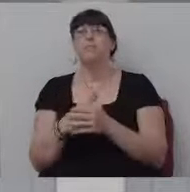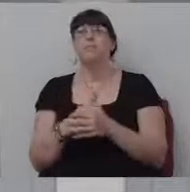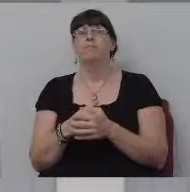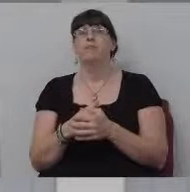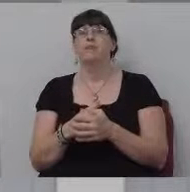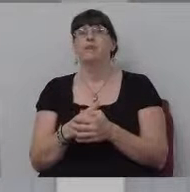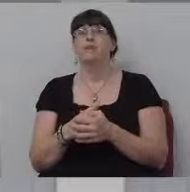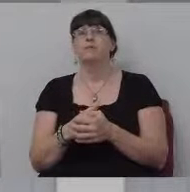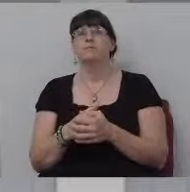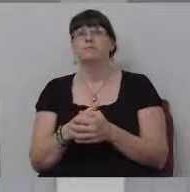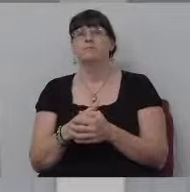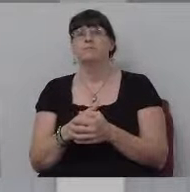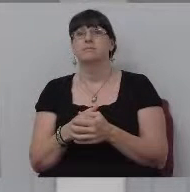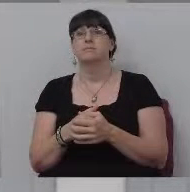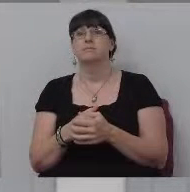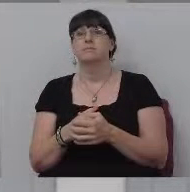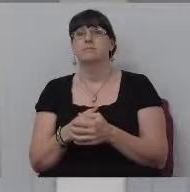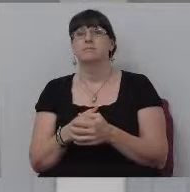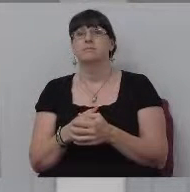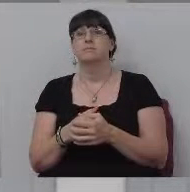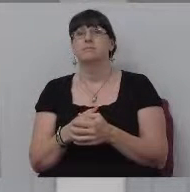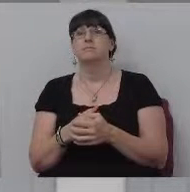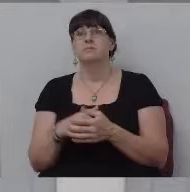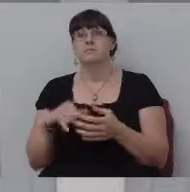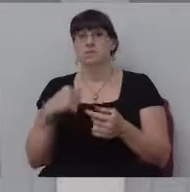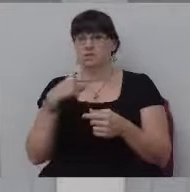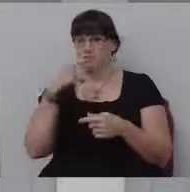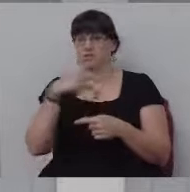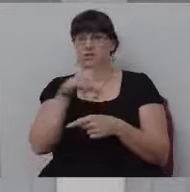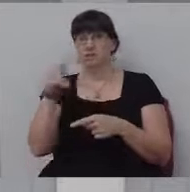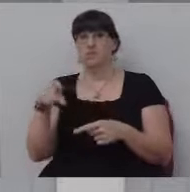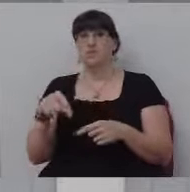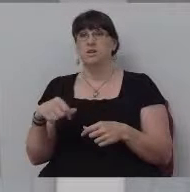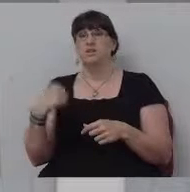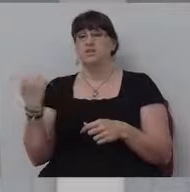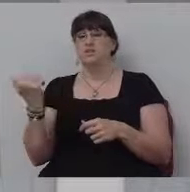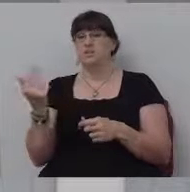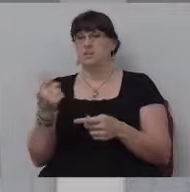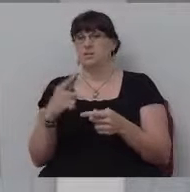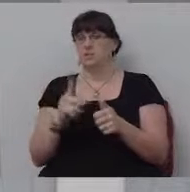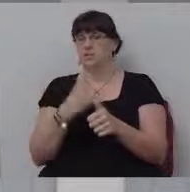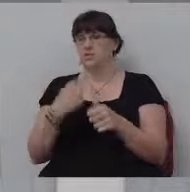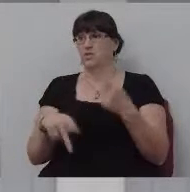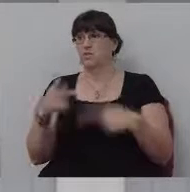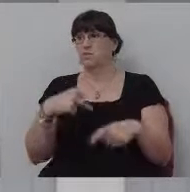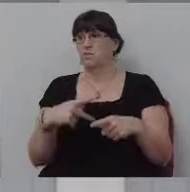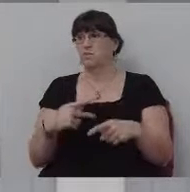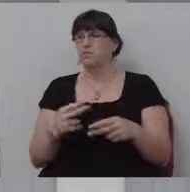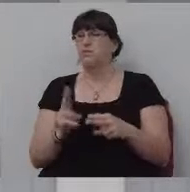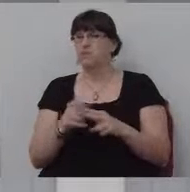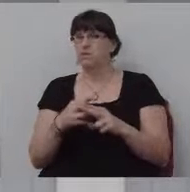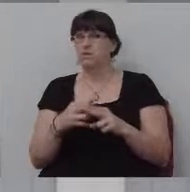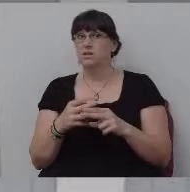And, um, and I'm just going to tell you some of those first people are a little bit tough to love.